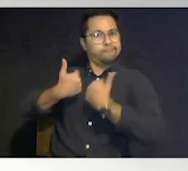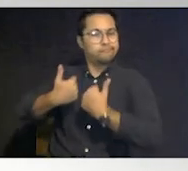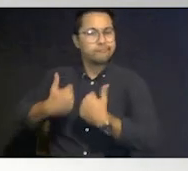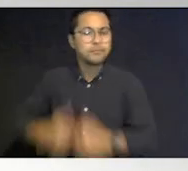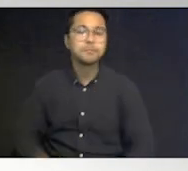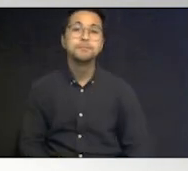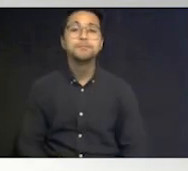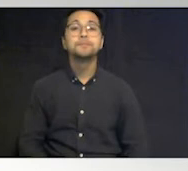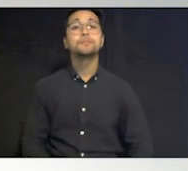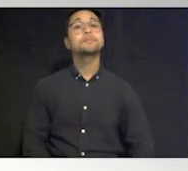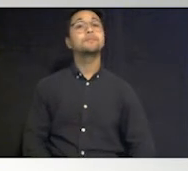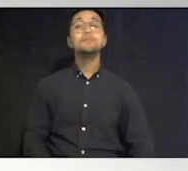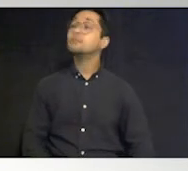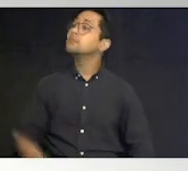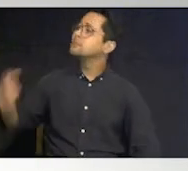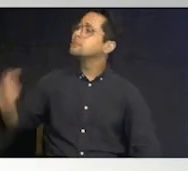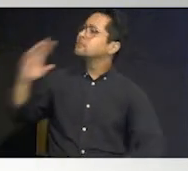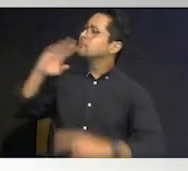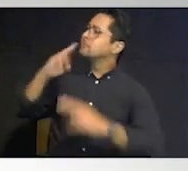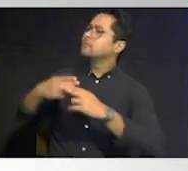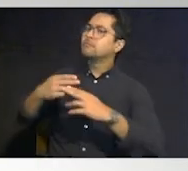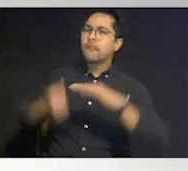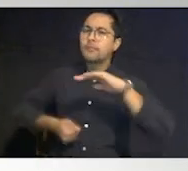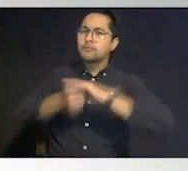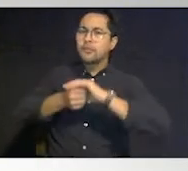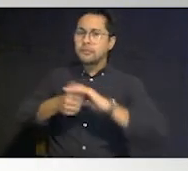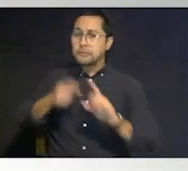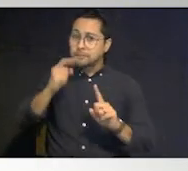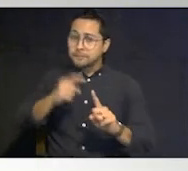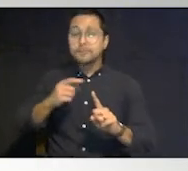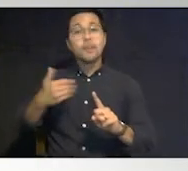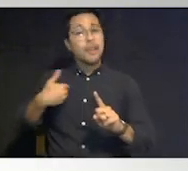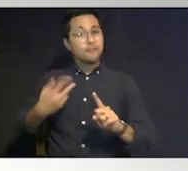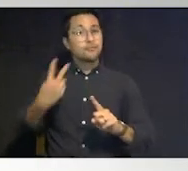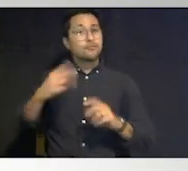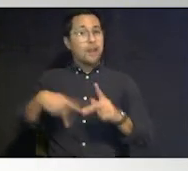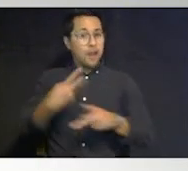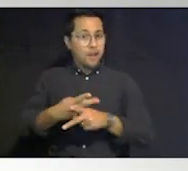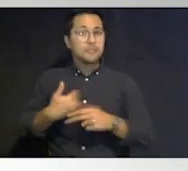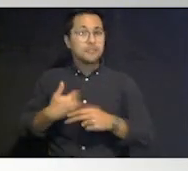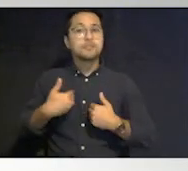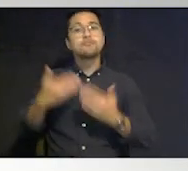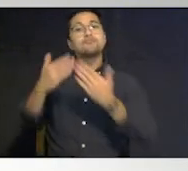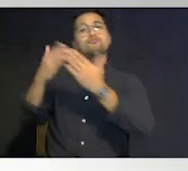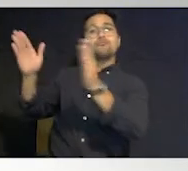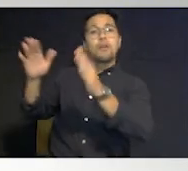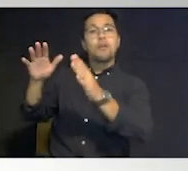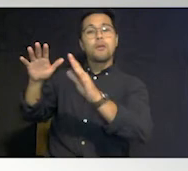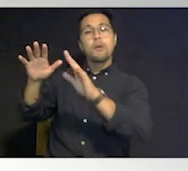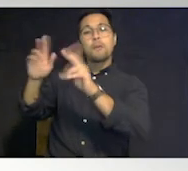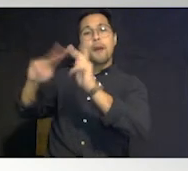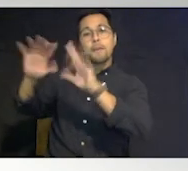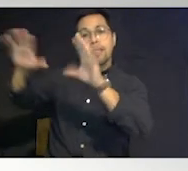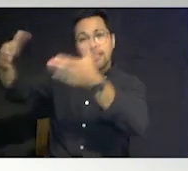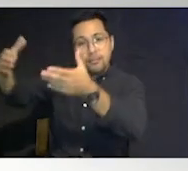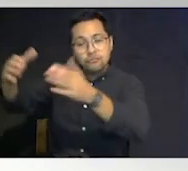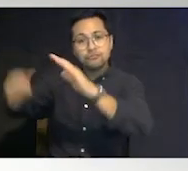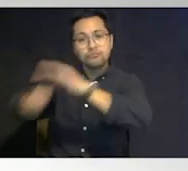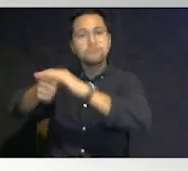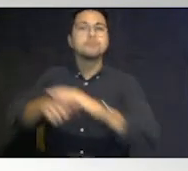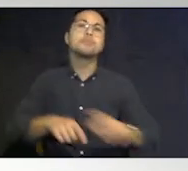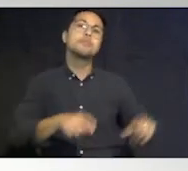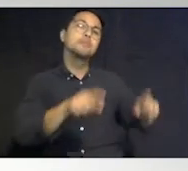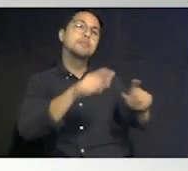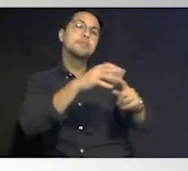so let's talk about sheltering um in florida there's two types of shelter there's a general population shelter shelter and there's a special needs